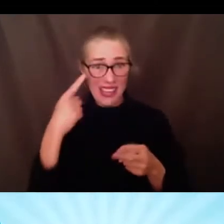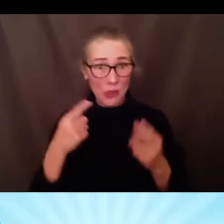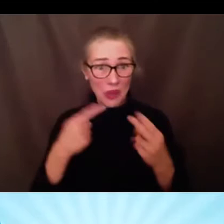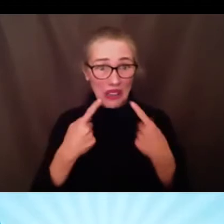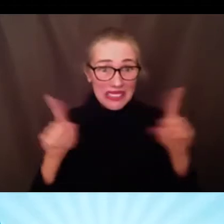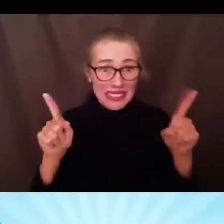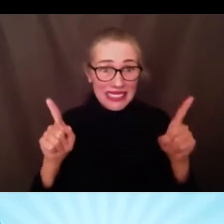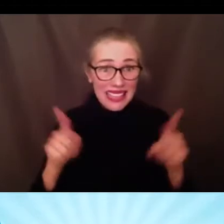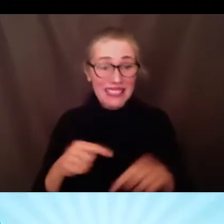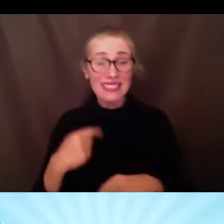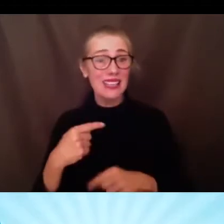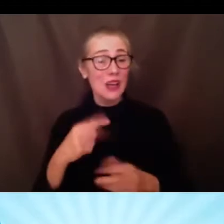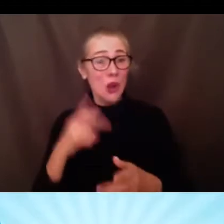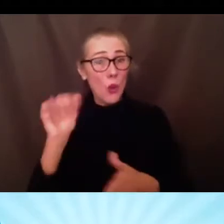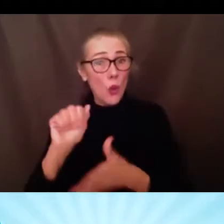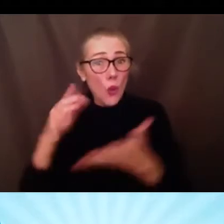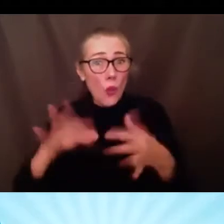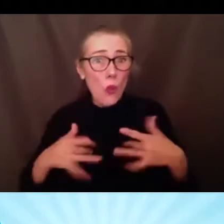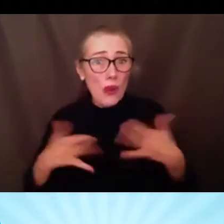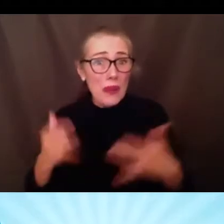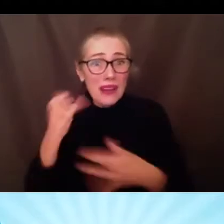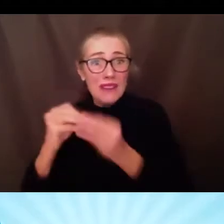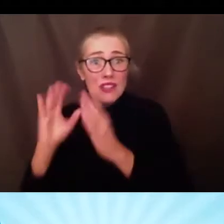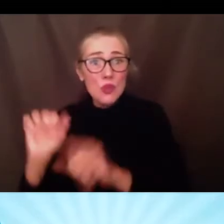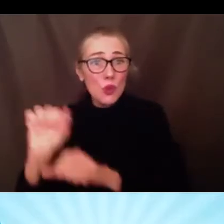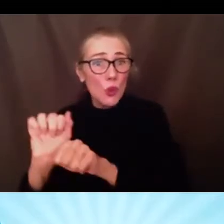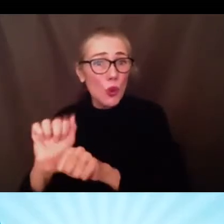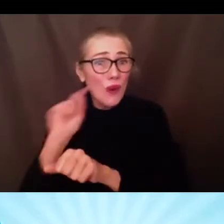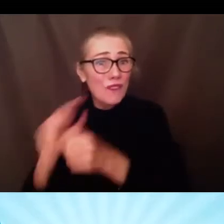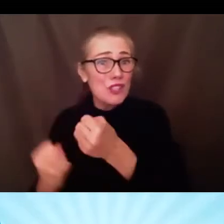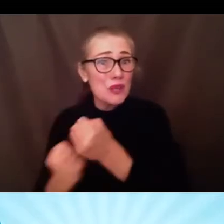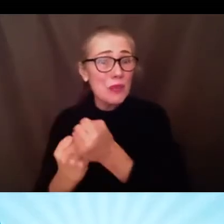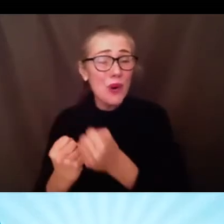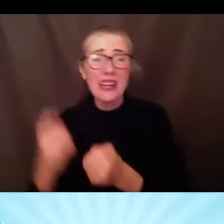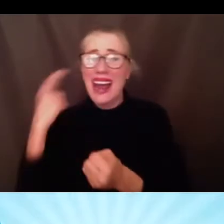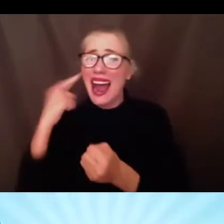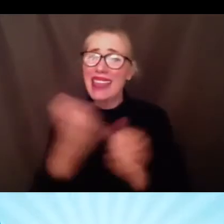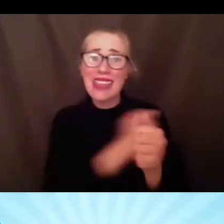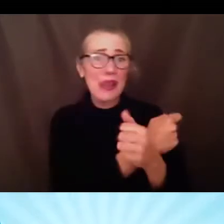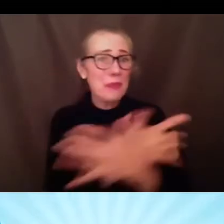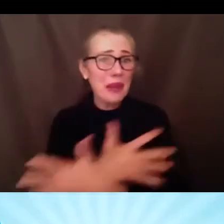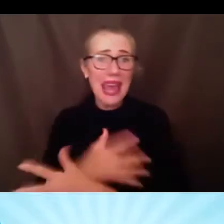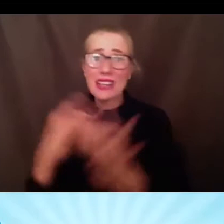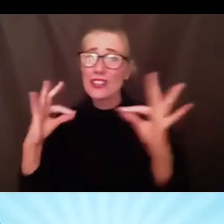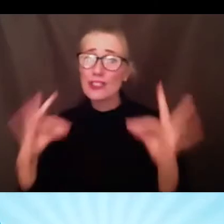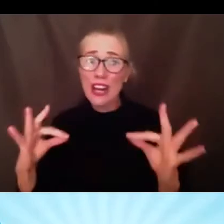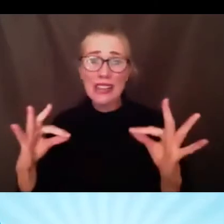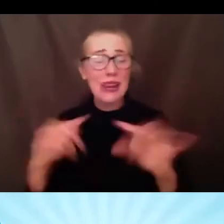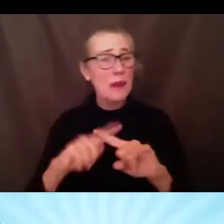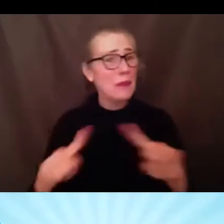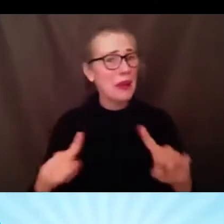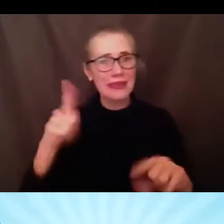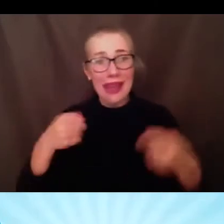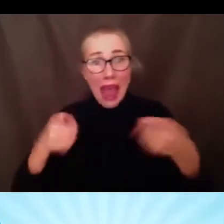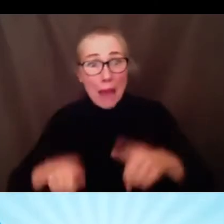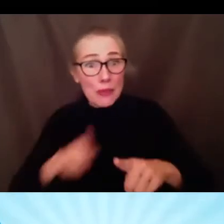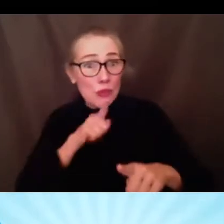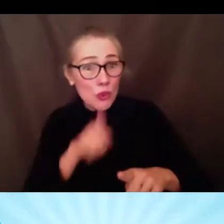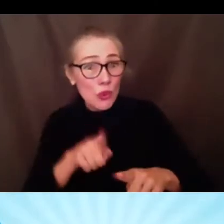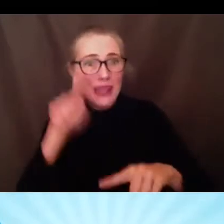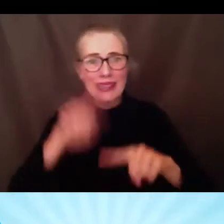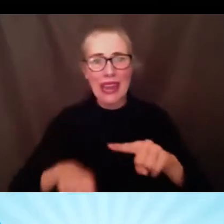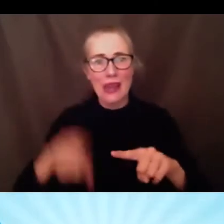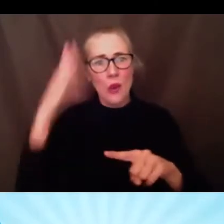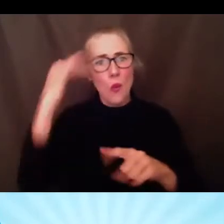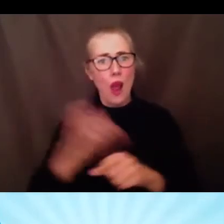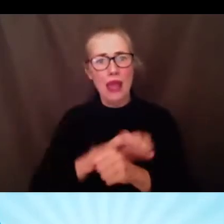about those students who work to support their families the best laid plans often go awry today's plans will be challenged by covid and by a looming